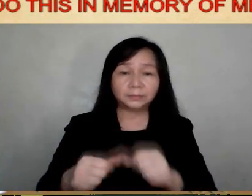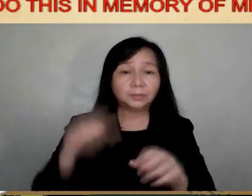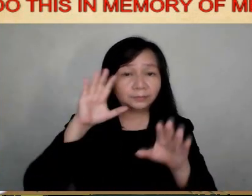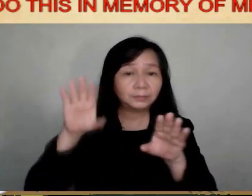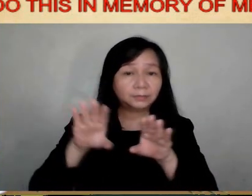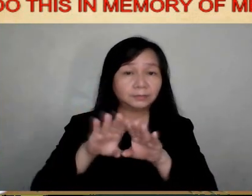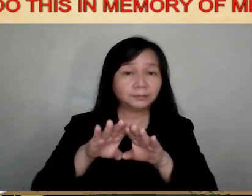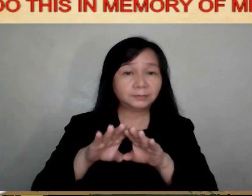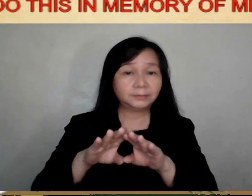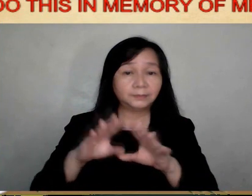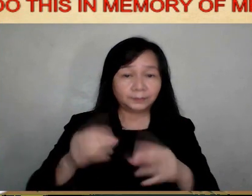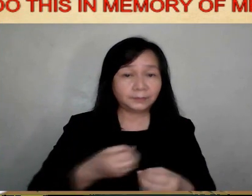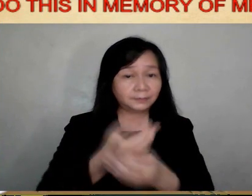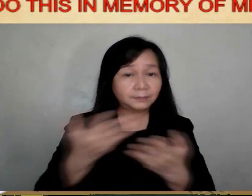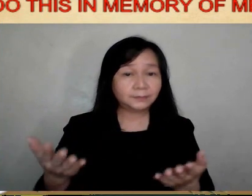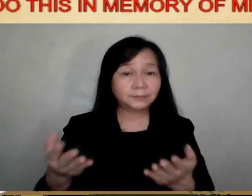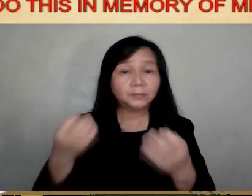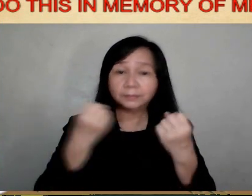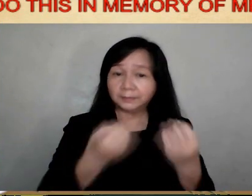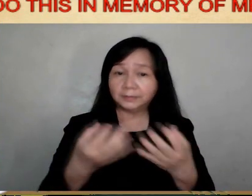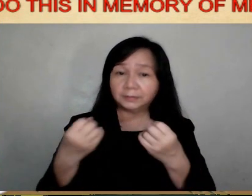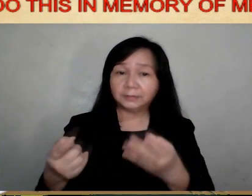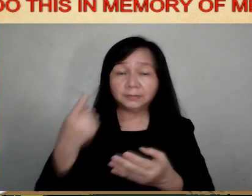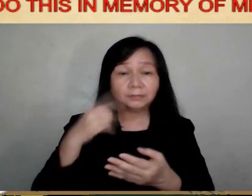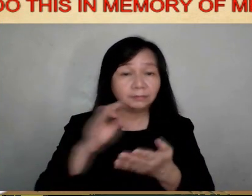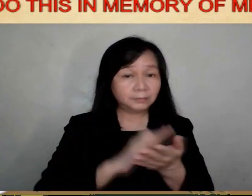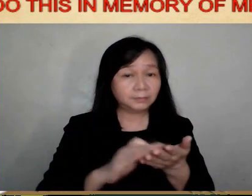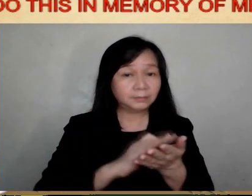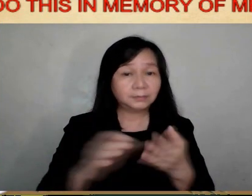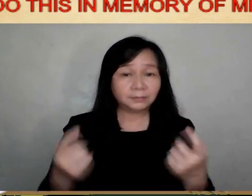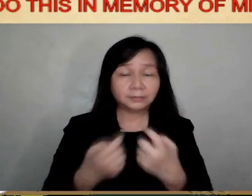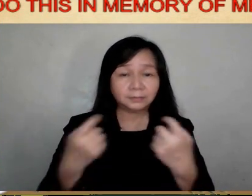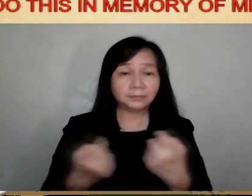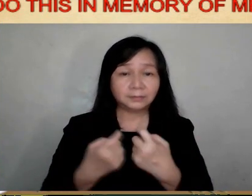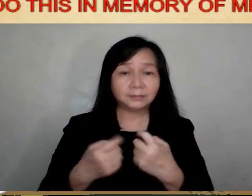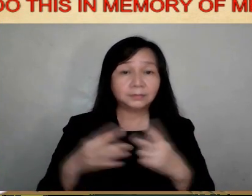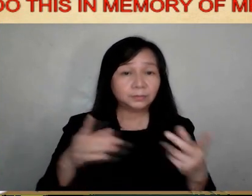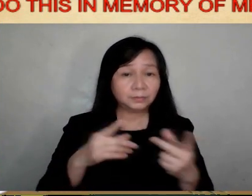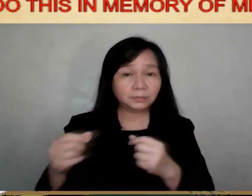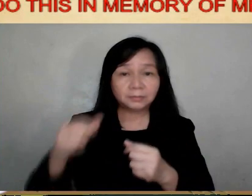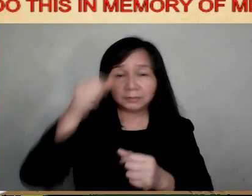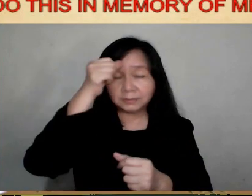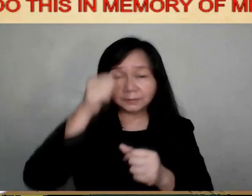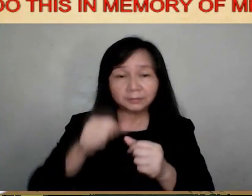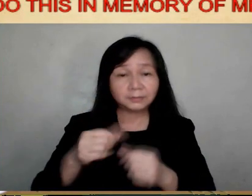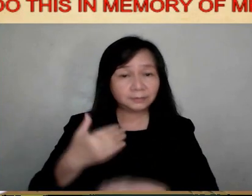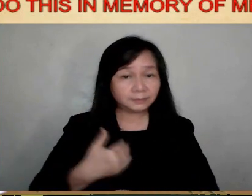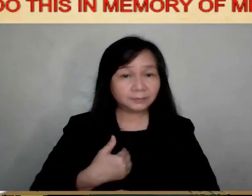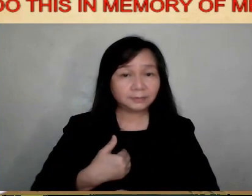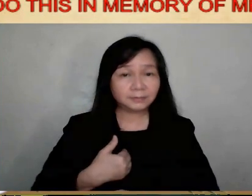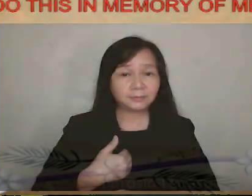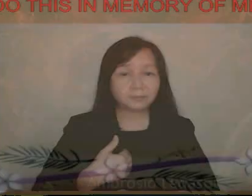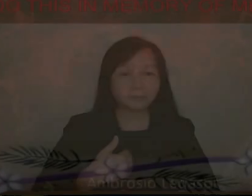covenant, which will be poured out for you and for many for the forgiveness of sins. Do this in